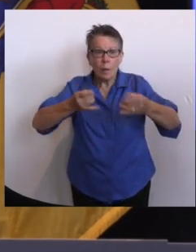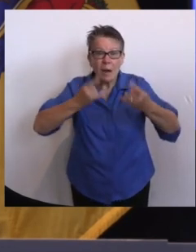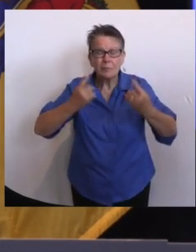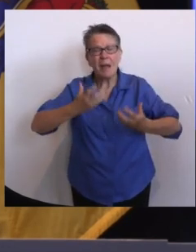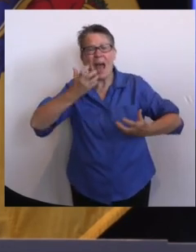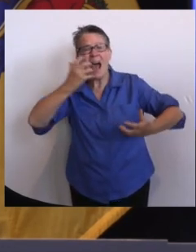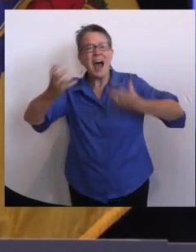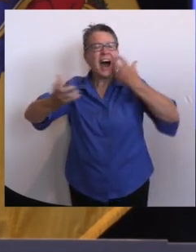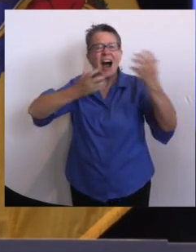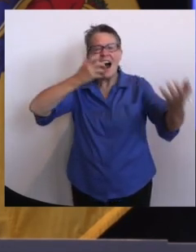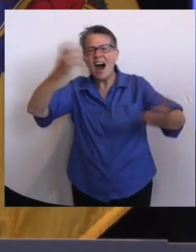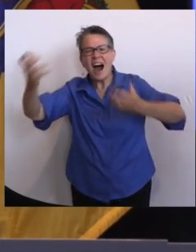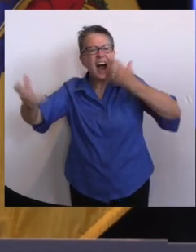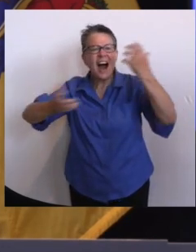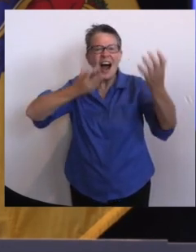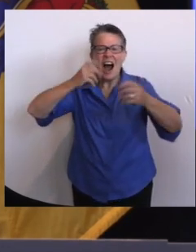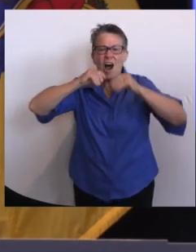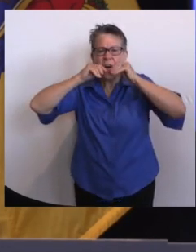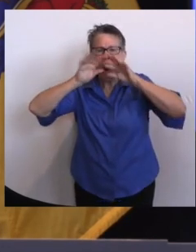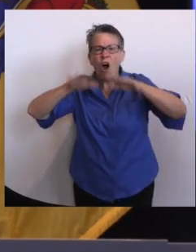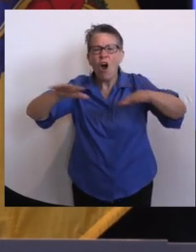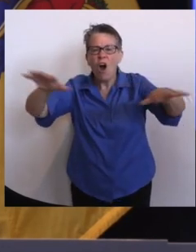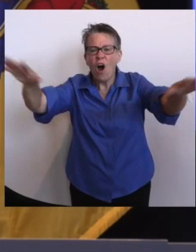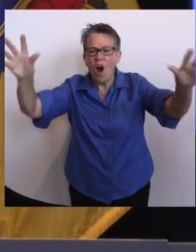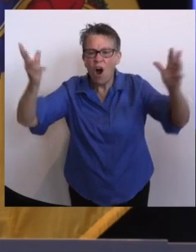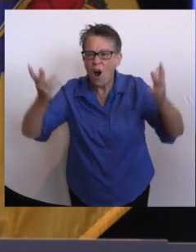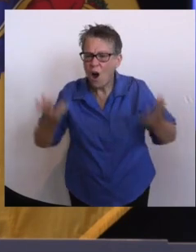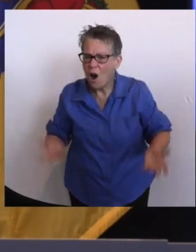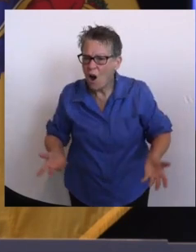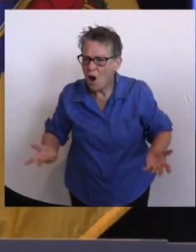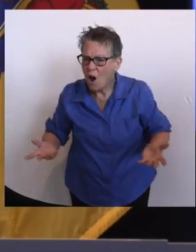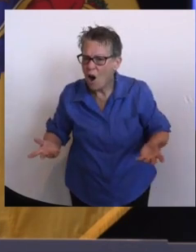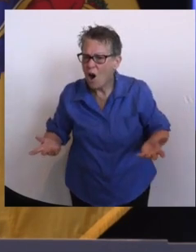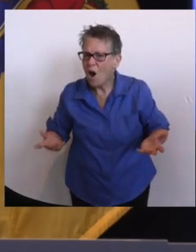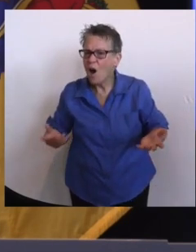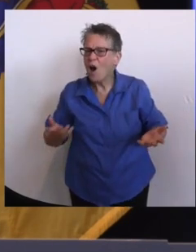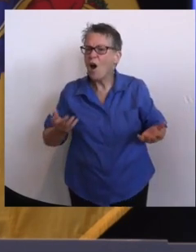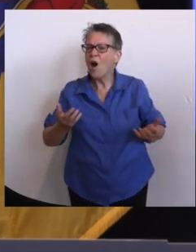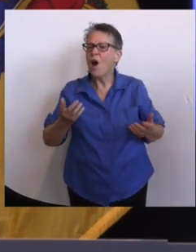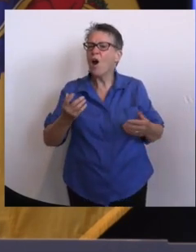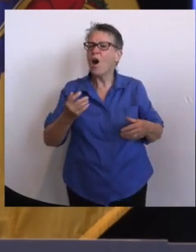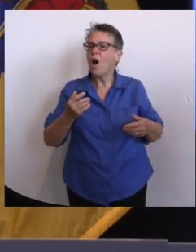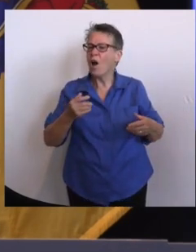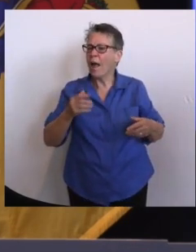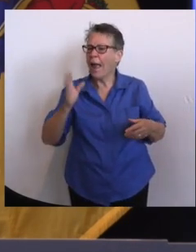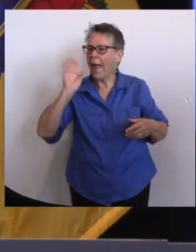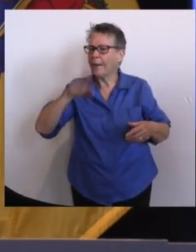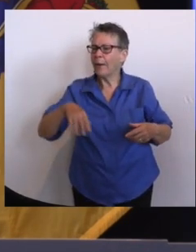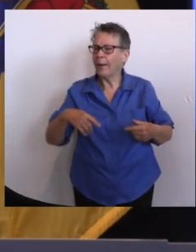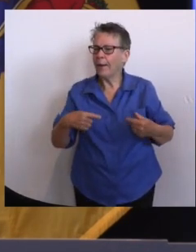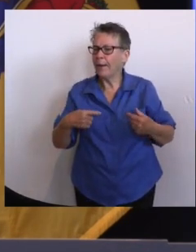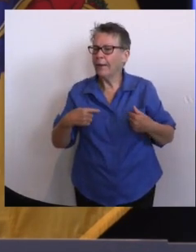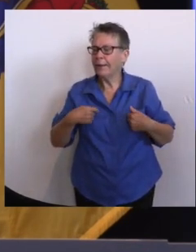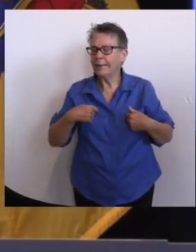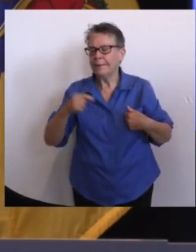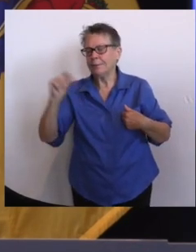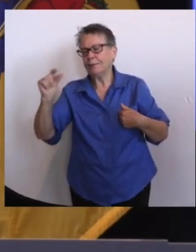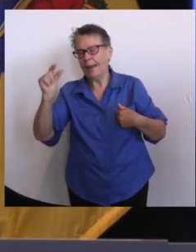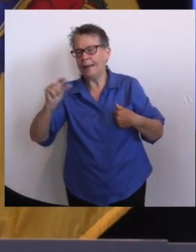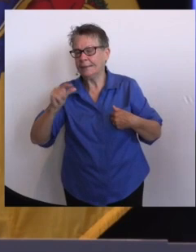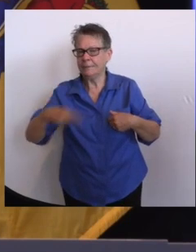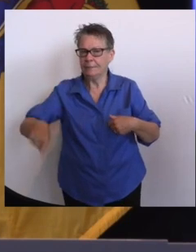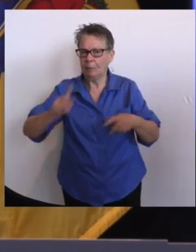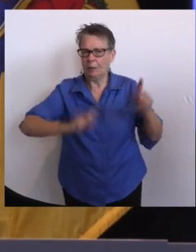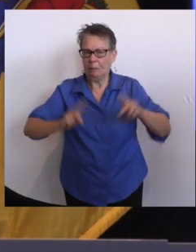wouldn't want to go there, but it's only one game, as I heard somebody say. But seriously speaking, I mean, should